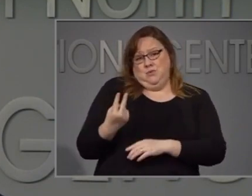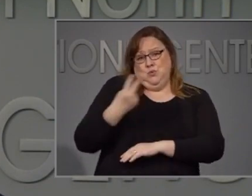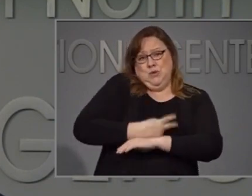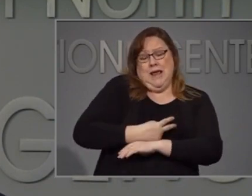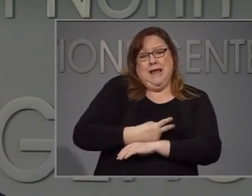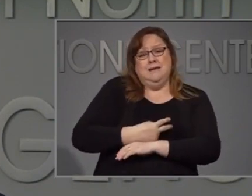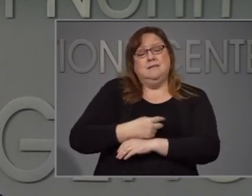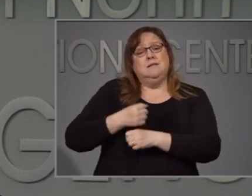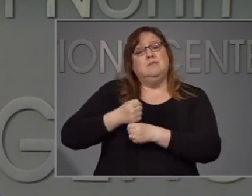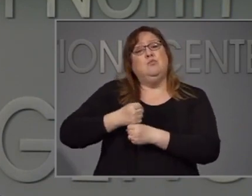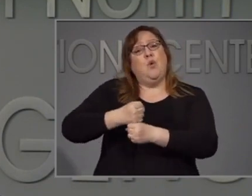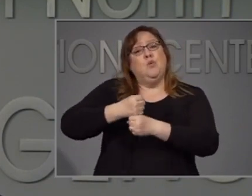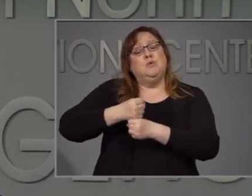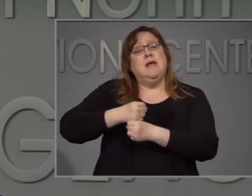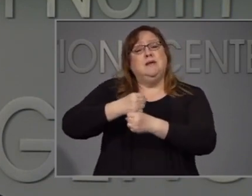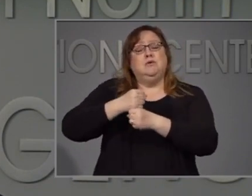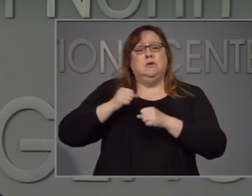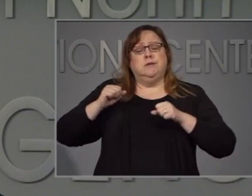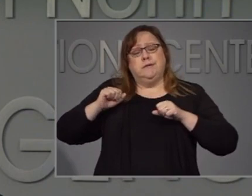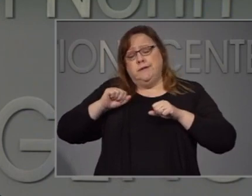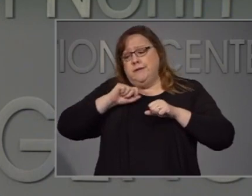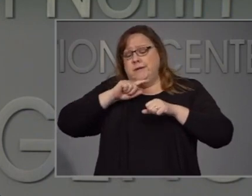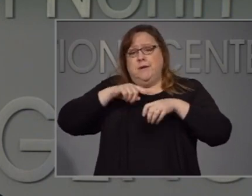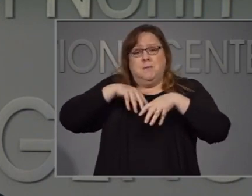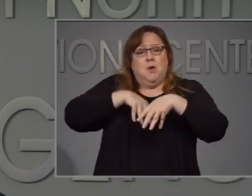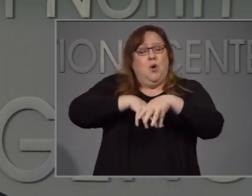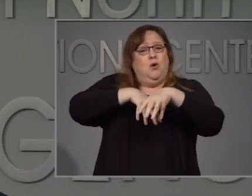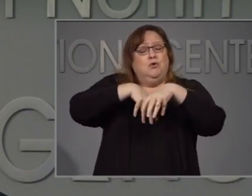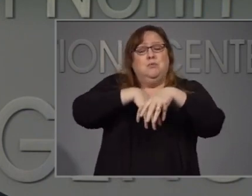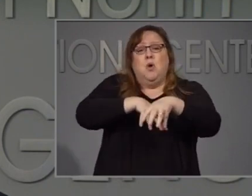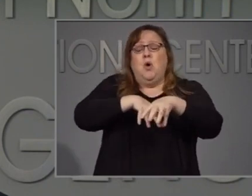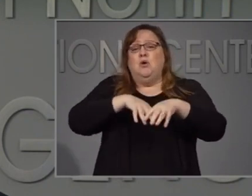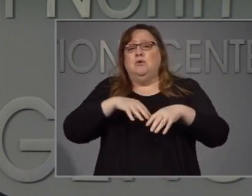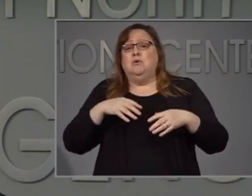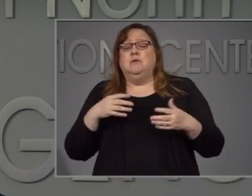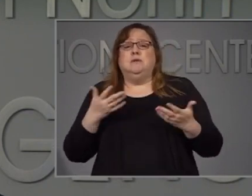and for themselves and their children.